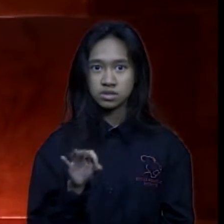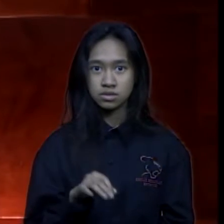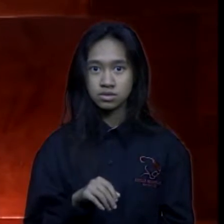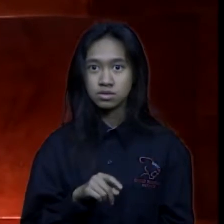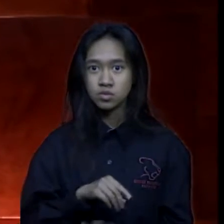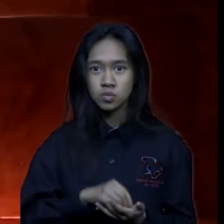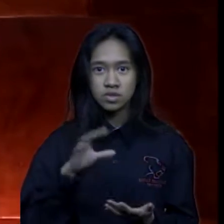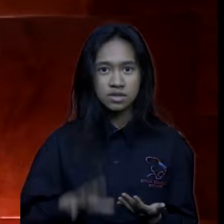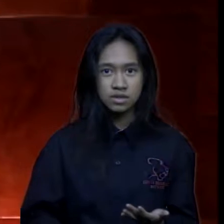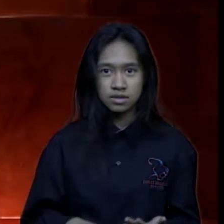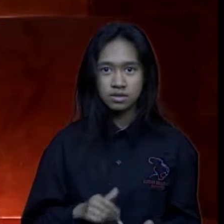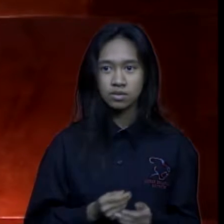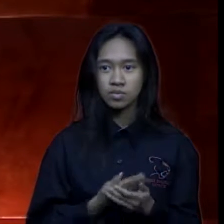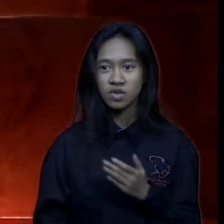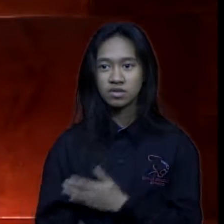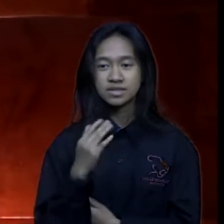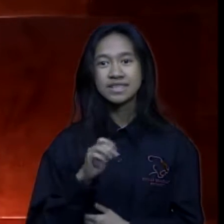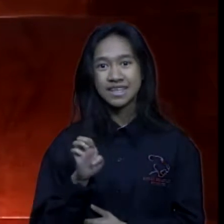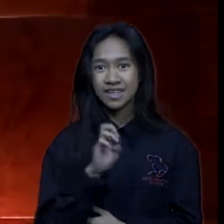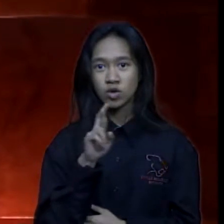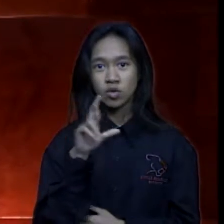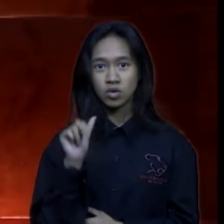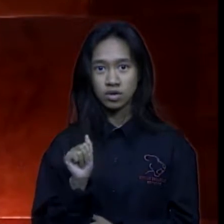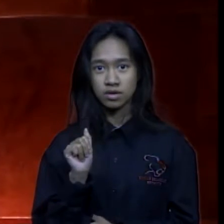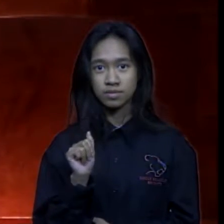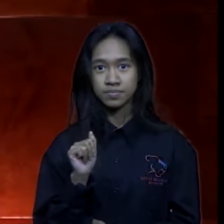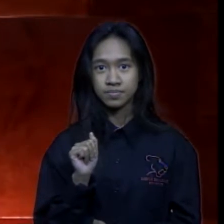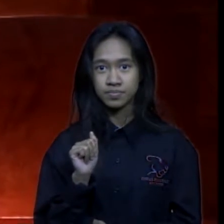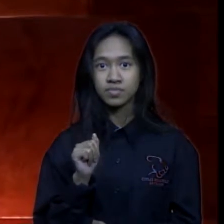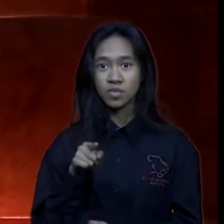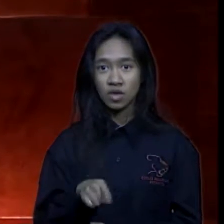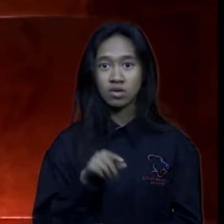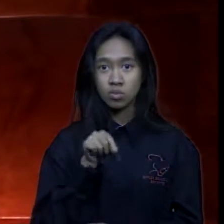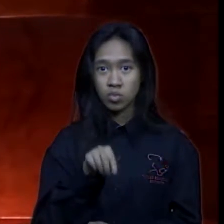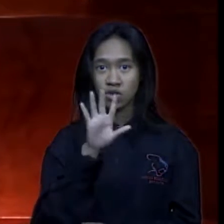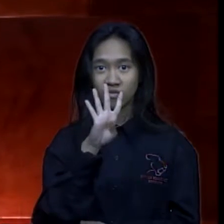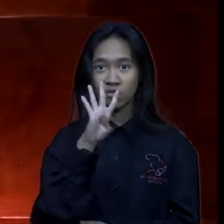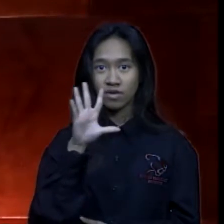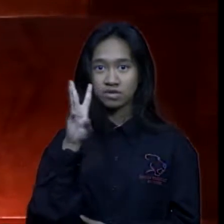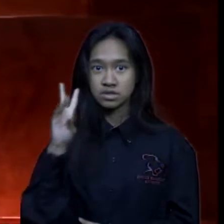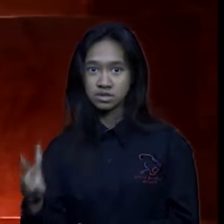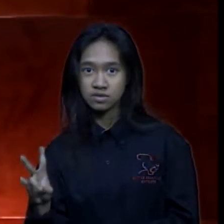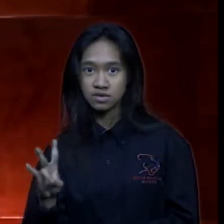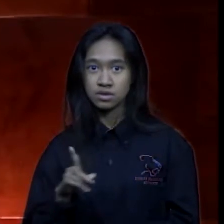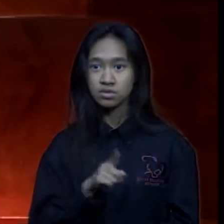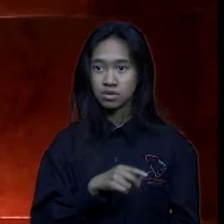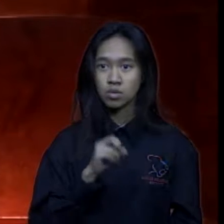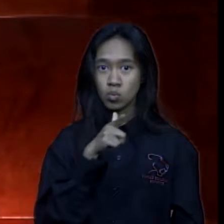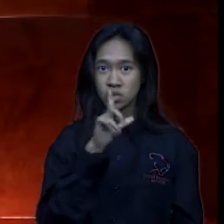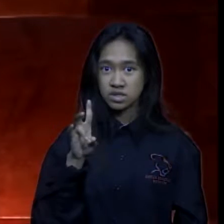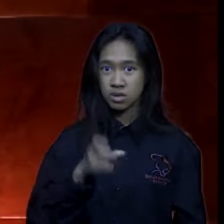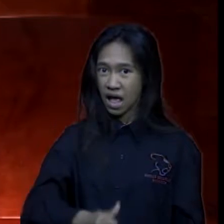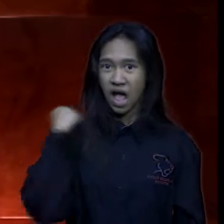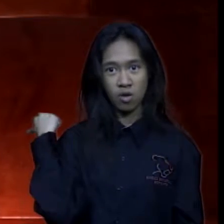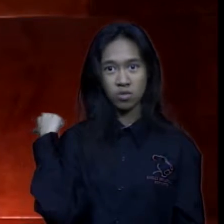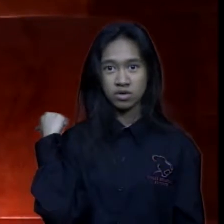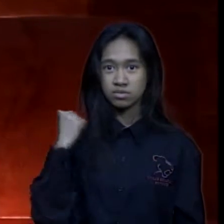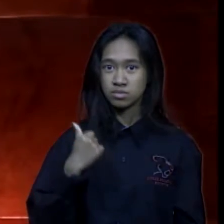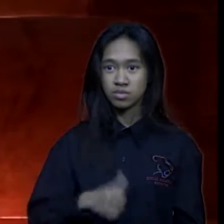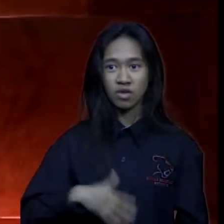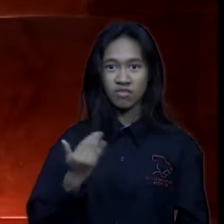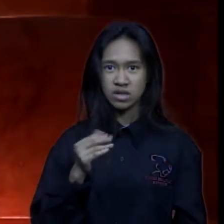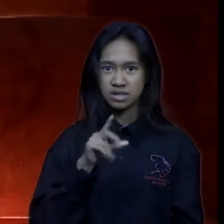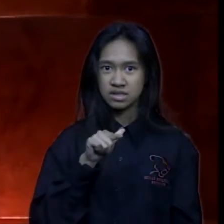he has had an ERA of 0.467 and has 27 strikeouts in his last 15